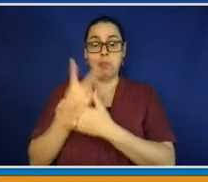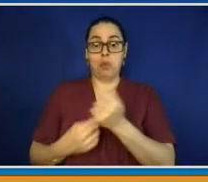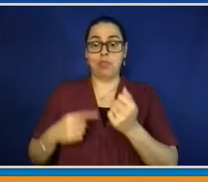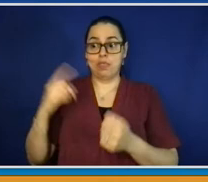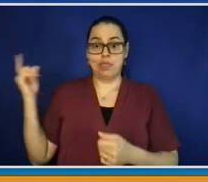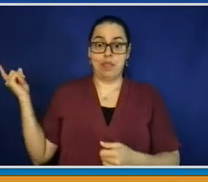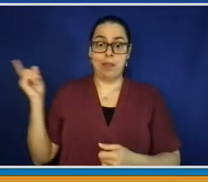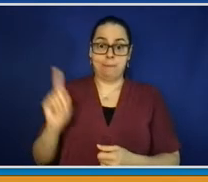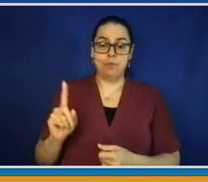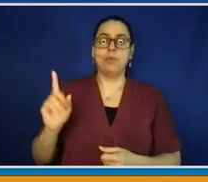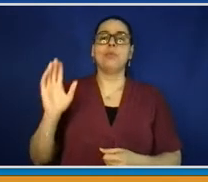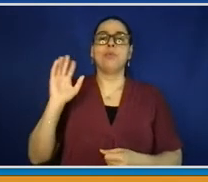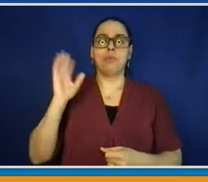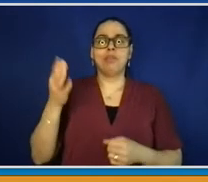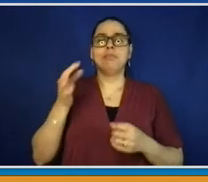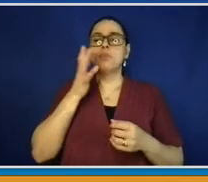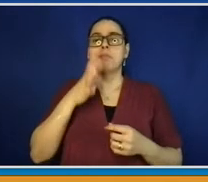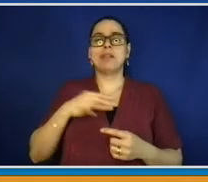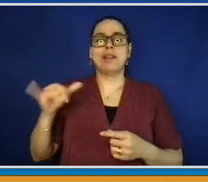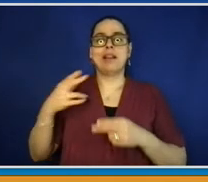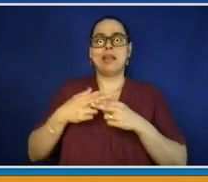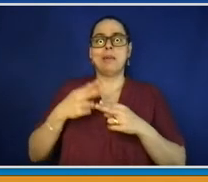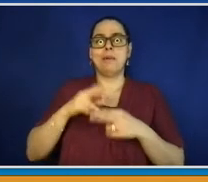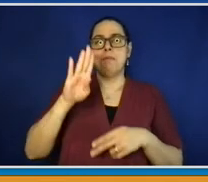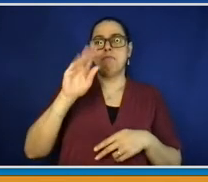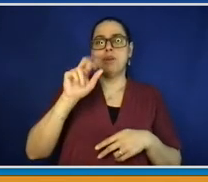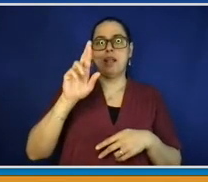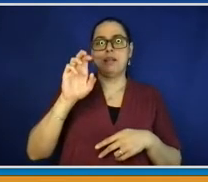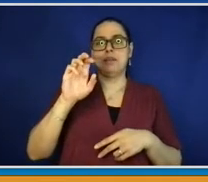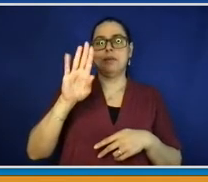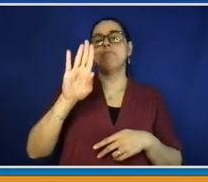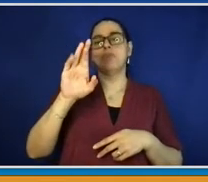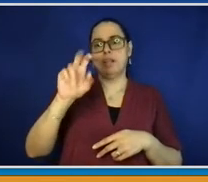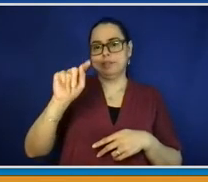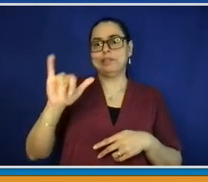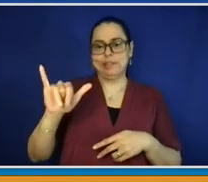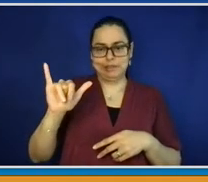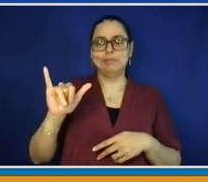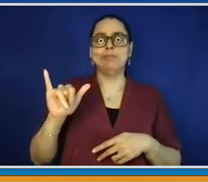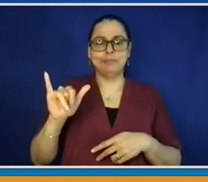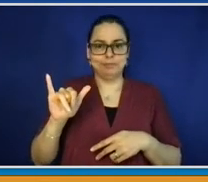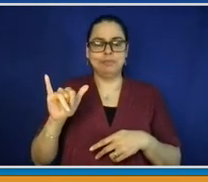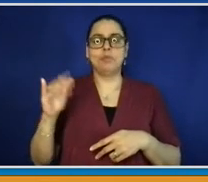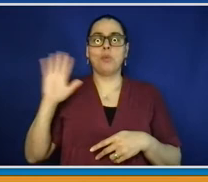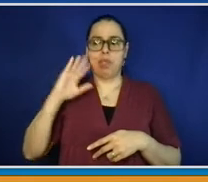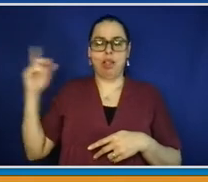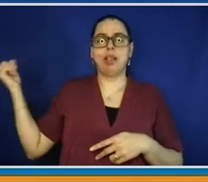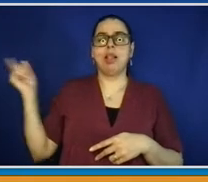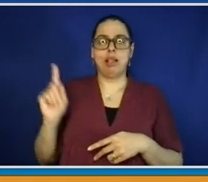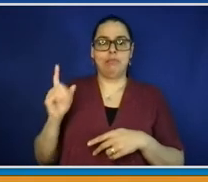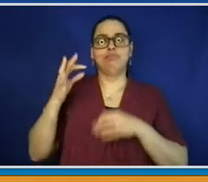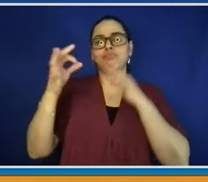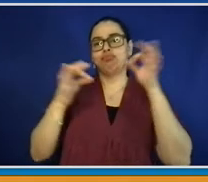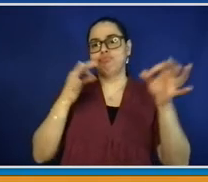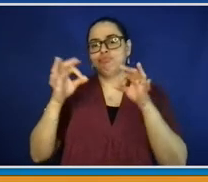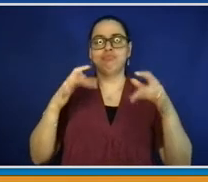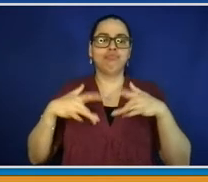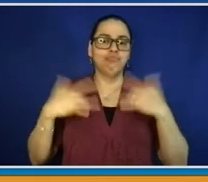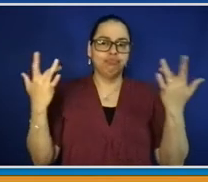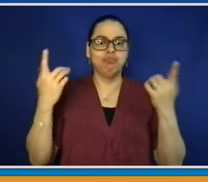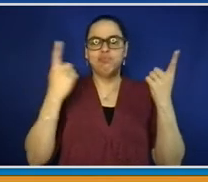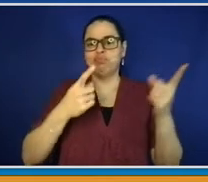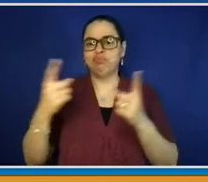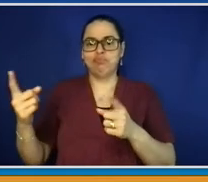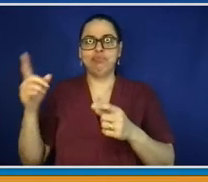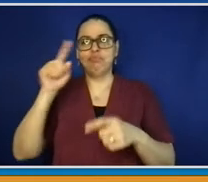County is a hot destination. We're right next door to New York City. There's lots of film production that comes out of New York City looking for certain kind of